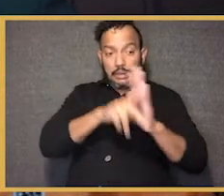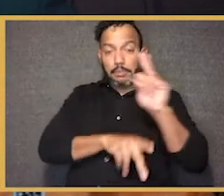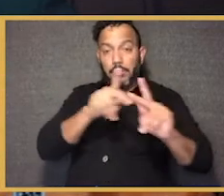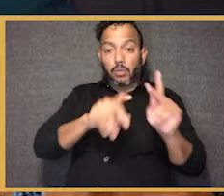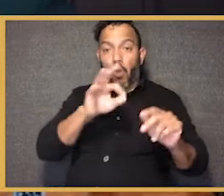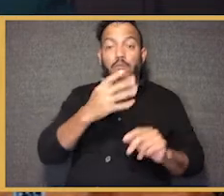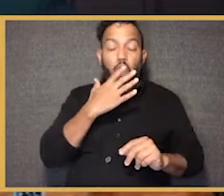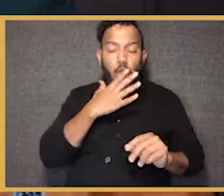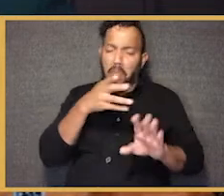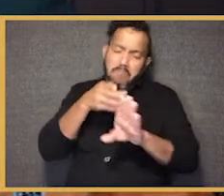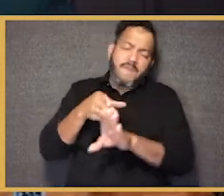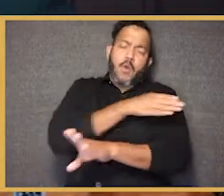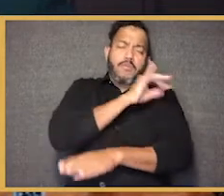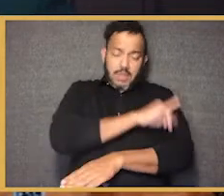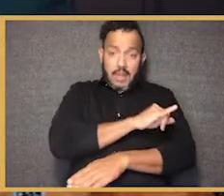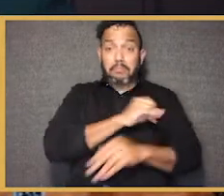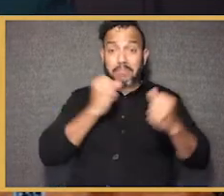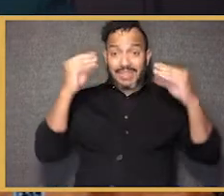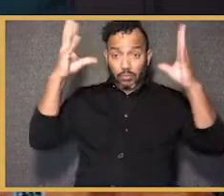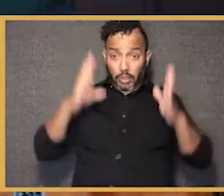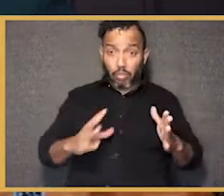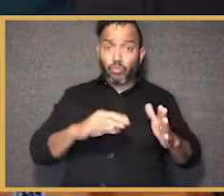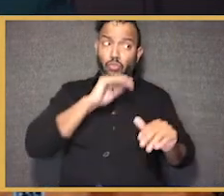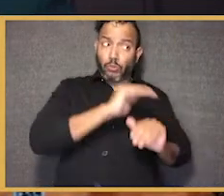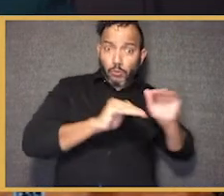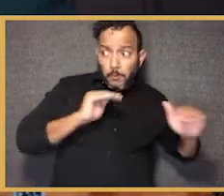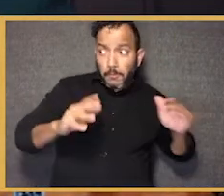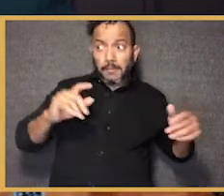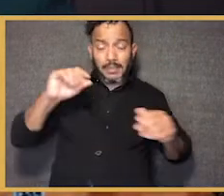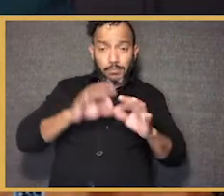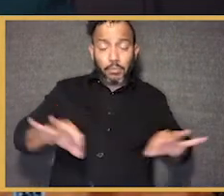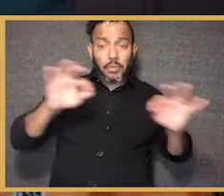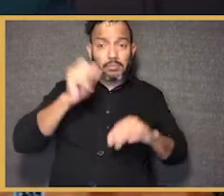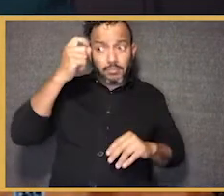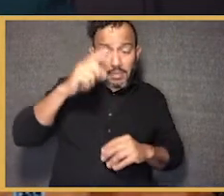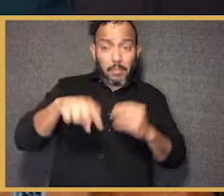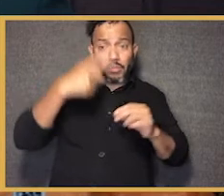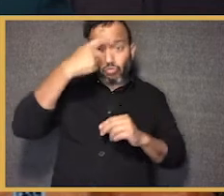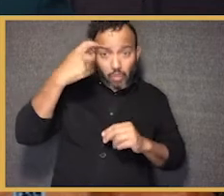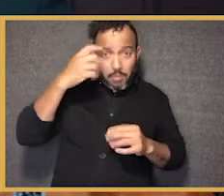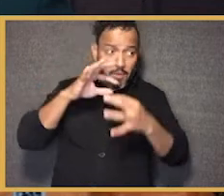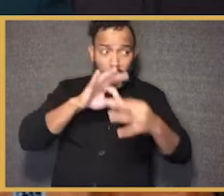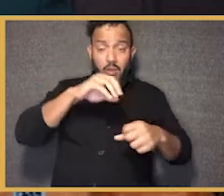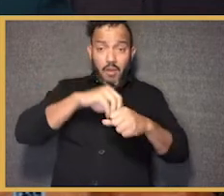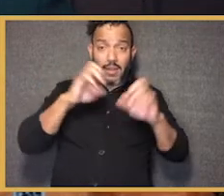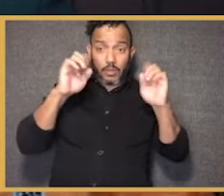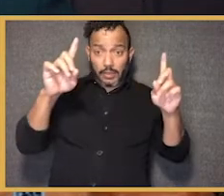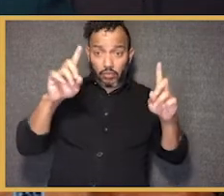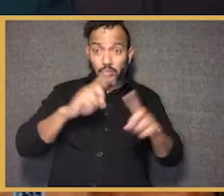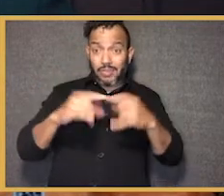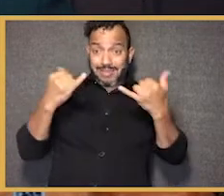people of color, many people in education were calling for greater emphasis on trauma informed education.